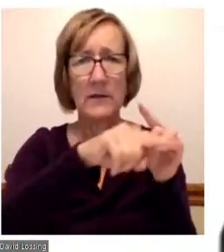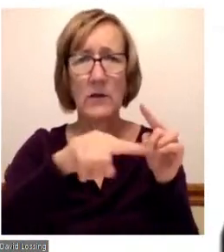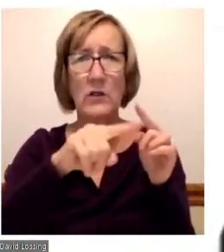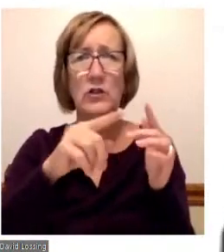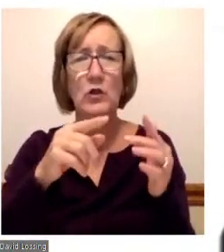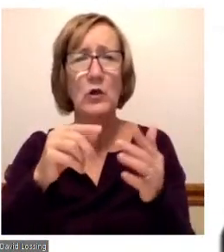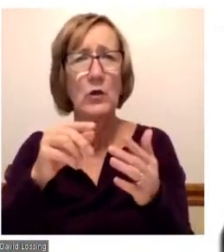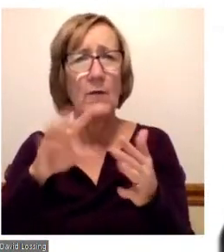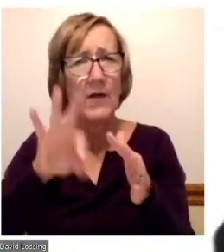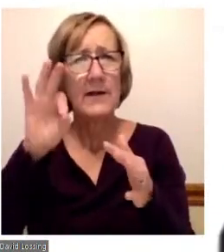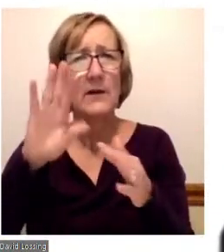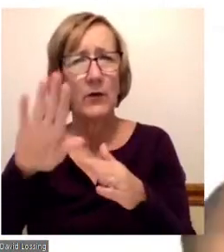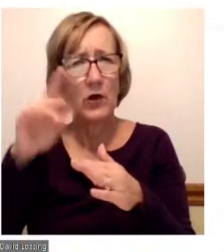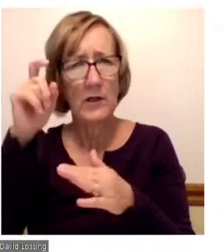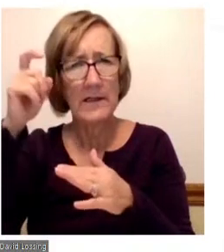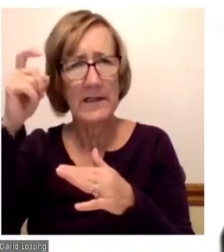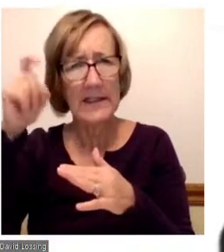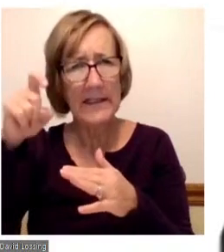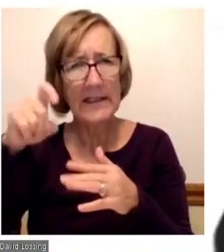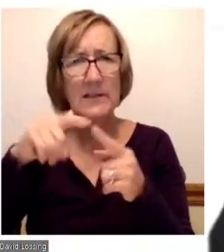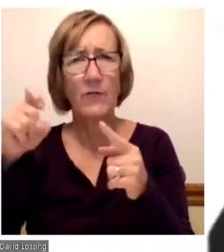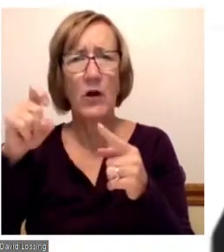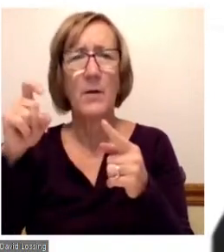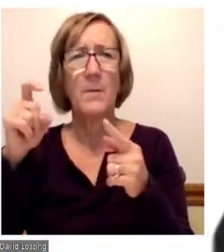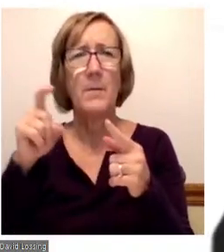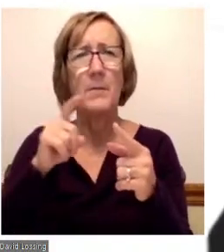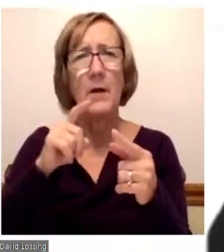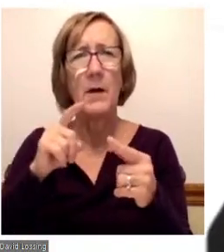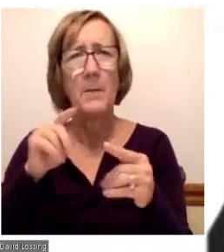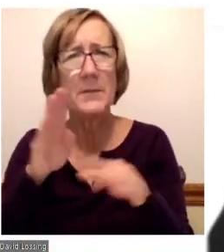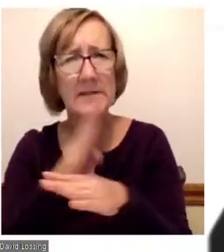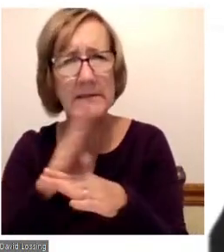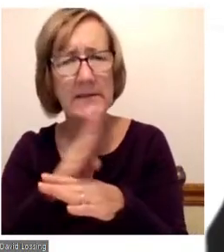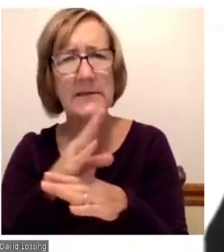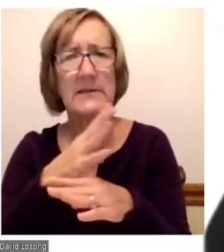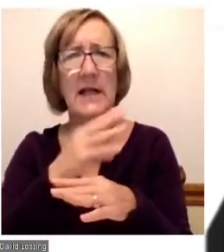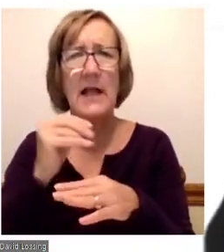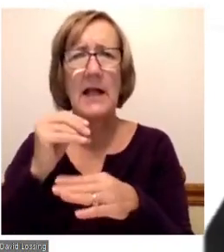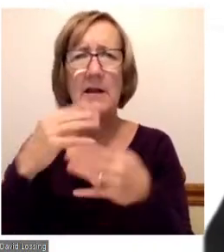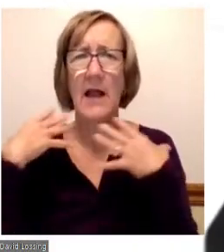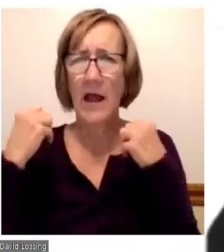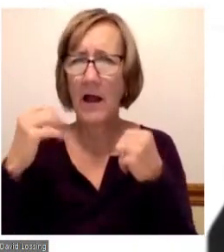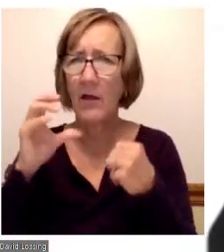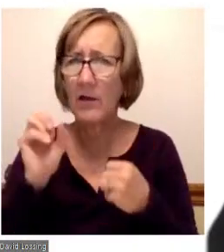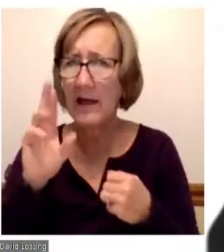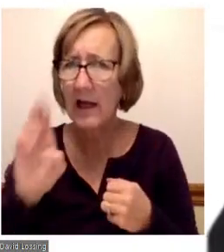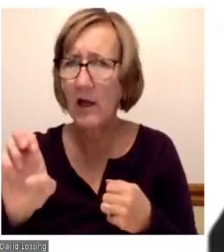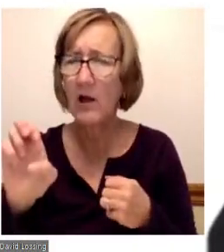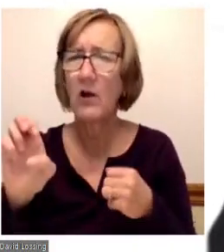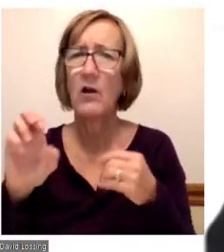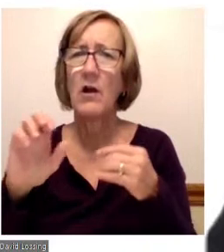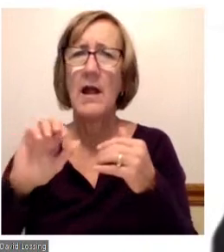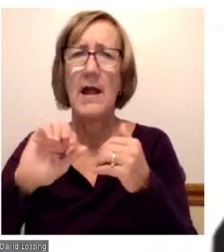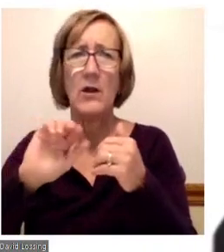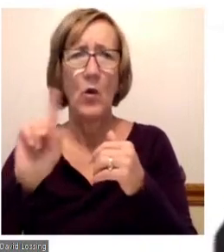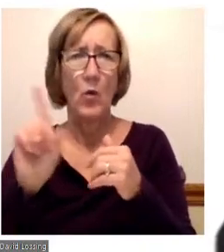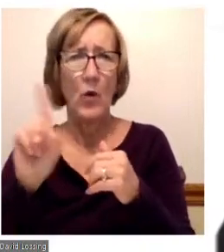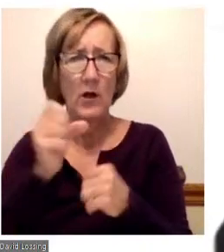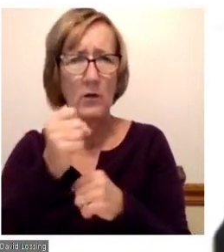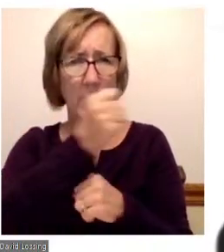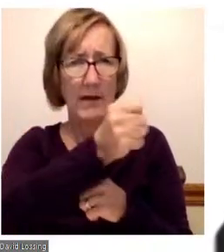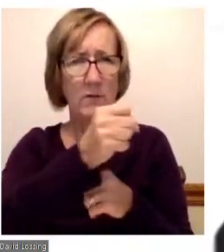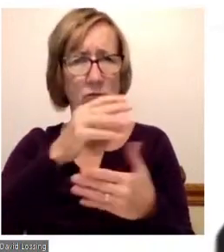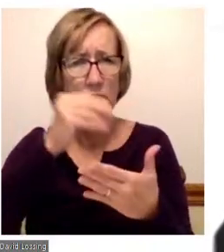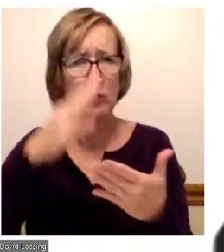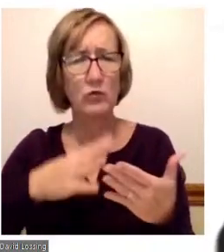are from a business sense, from a governmental sense, healthcare sense, so we know where we could place students potentially that are earning those